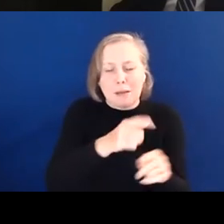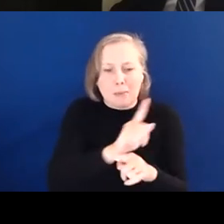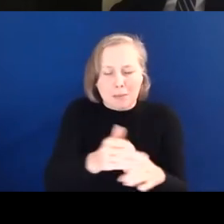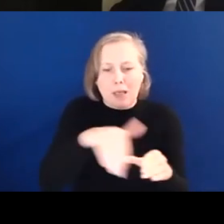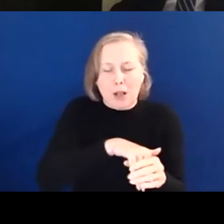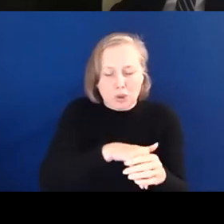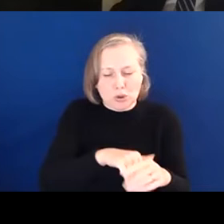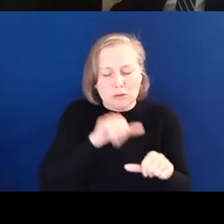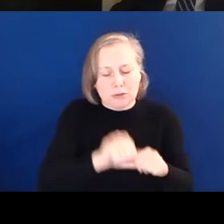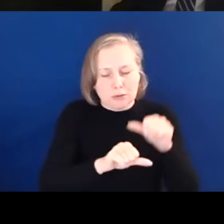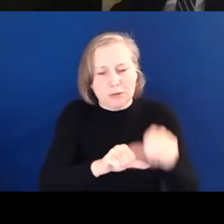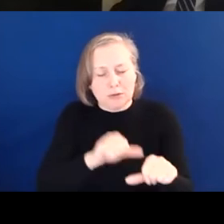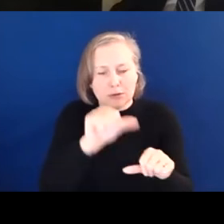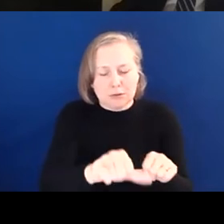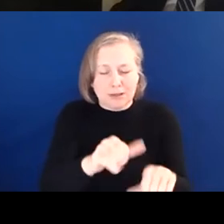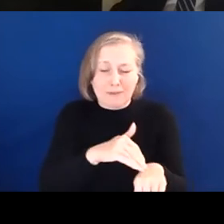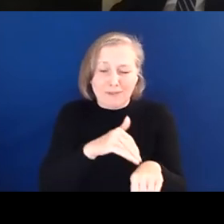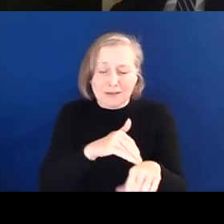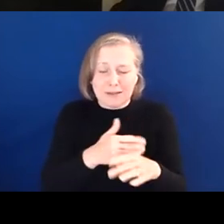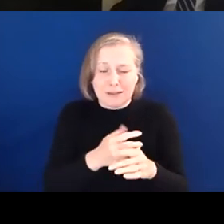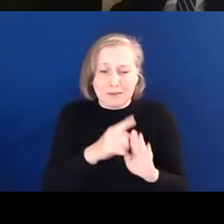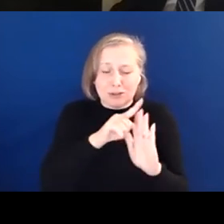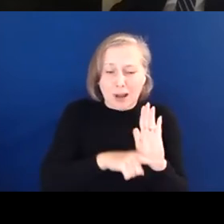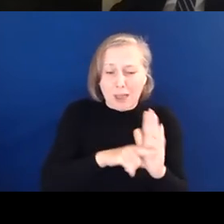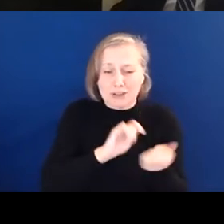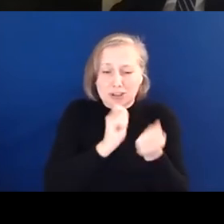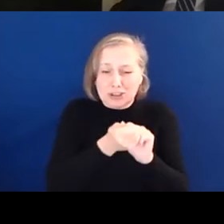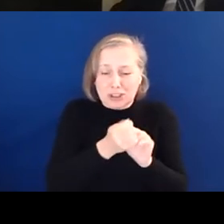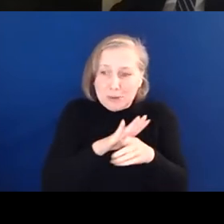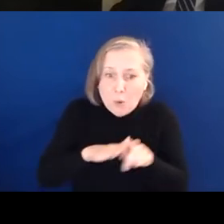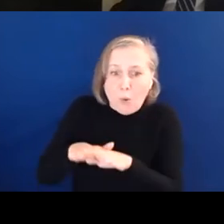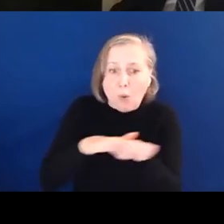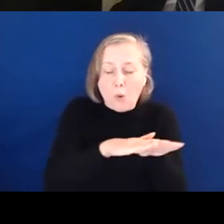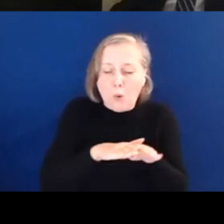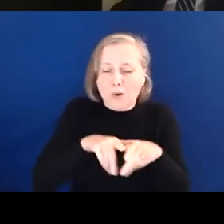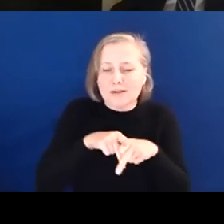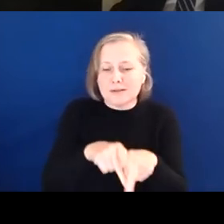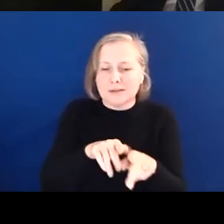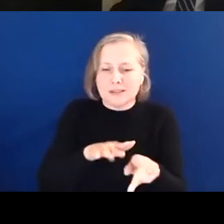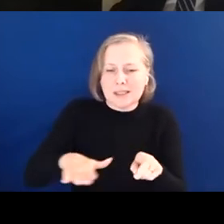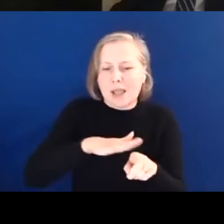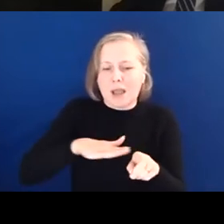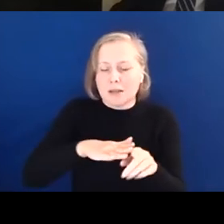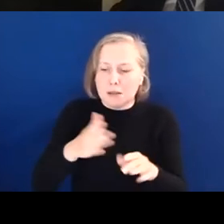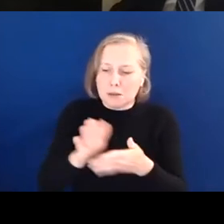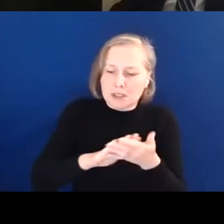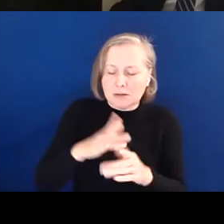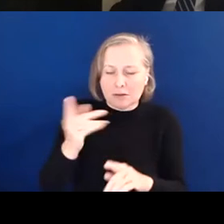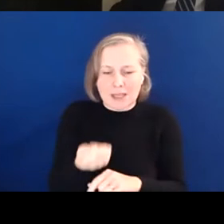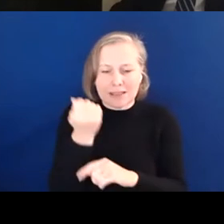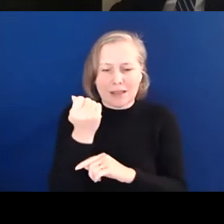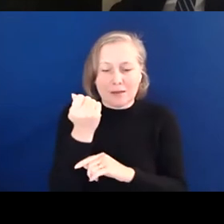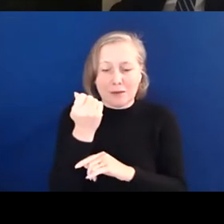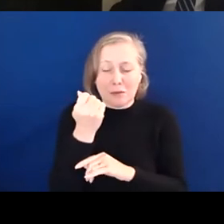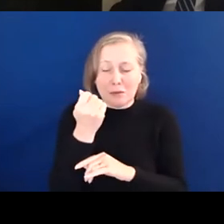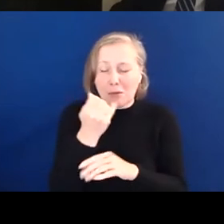Effective climate change action relies on approaches by the whole of society in order to be successful. Poor access has